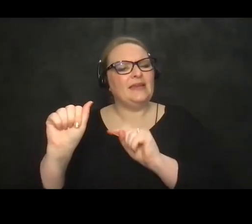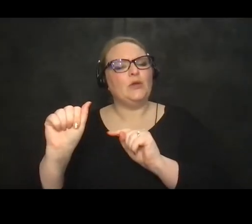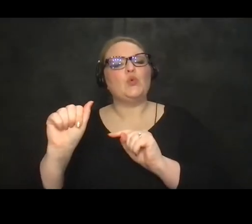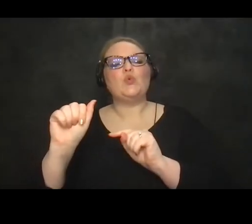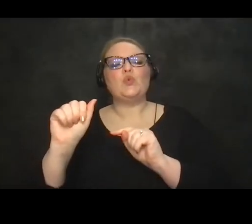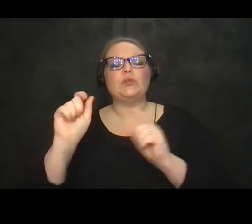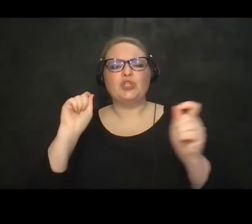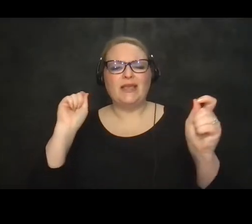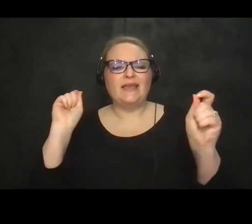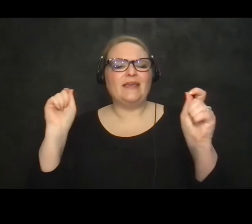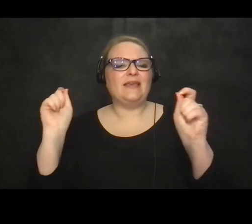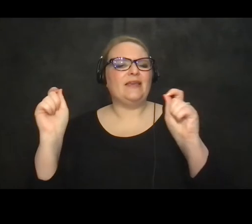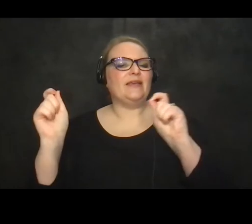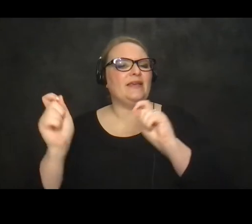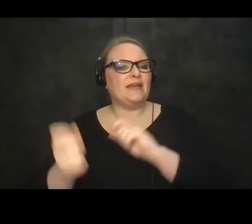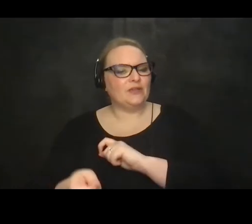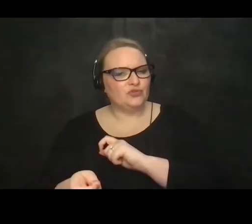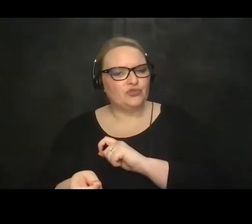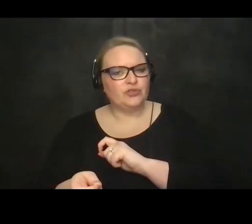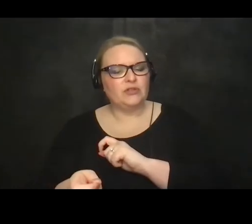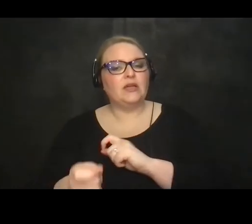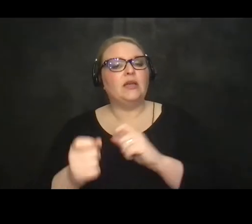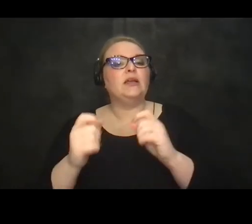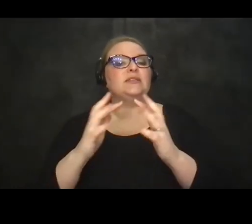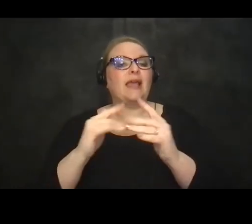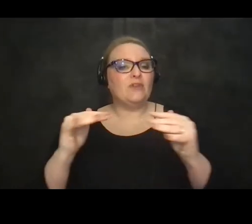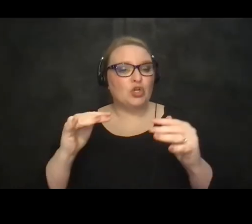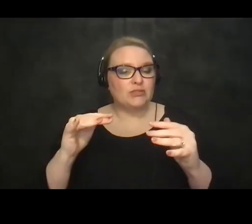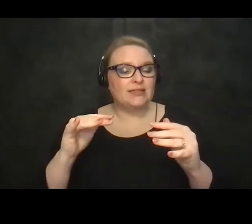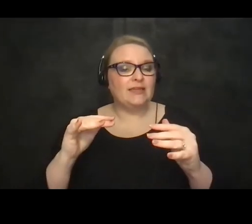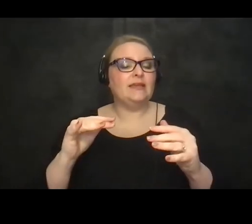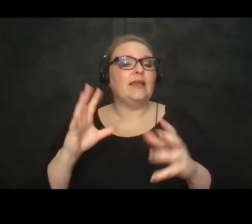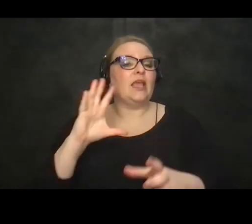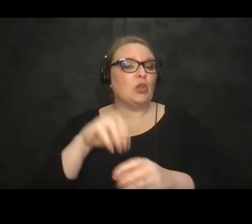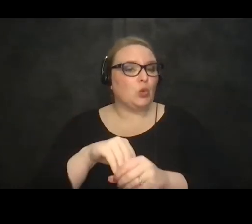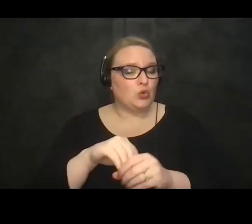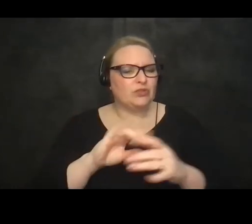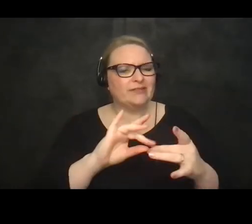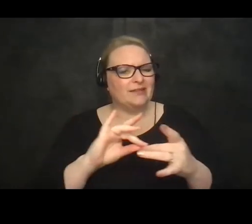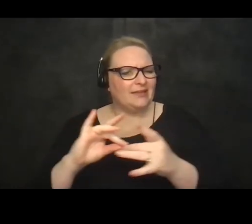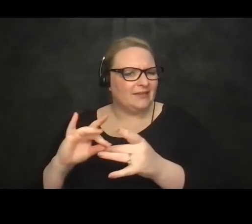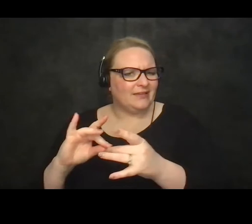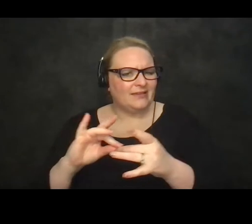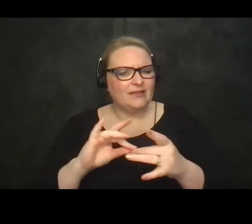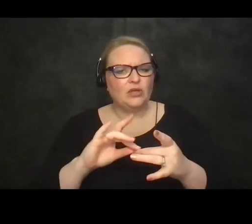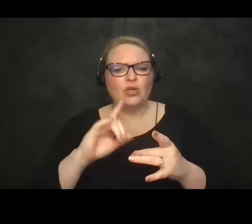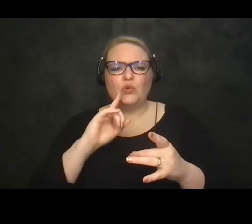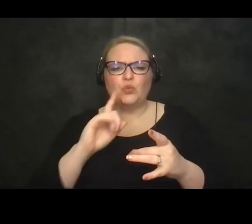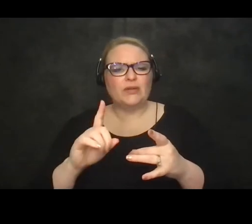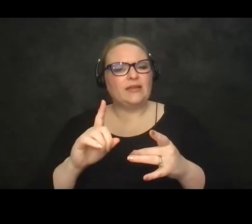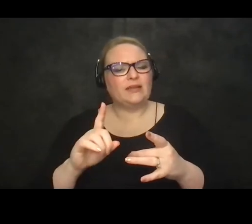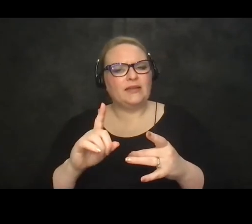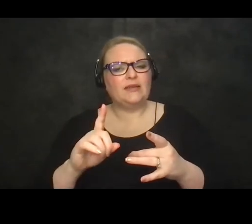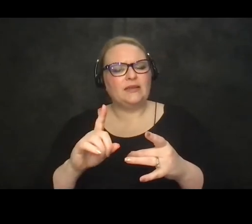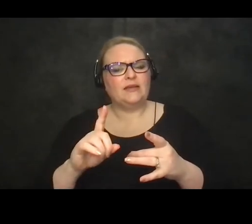that that links in with diversity and inclusion uh and is very much pervasive in recognizing that